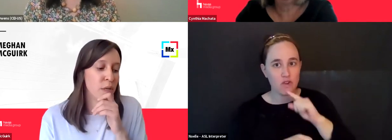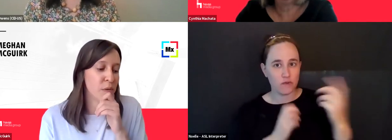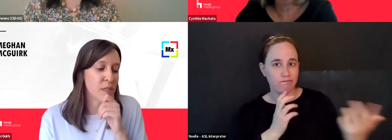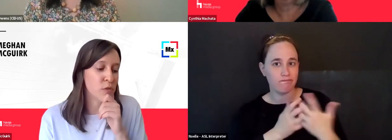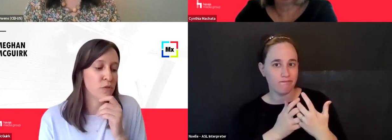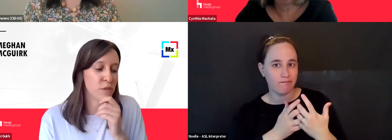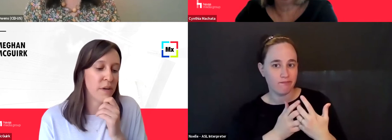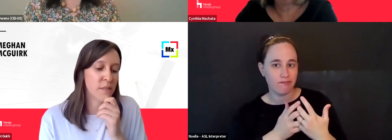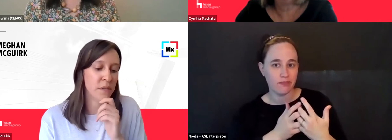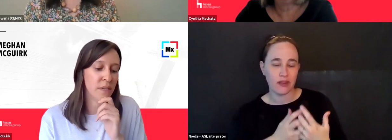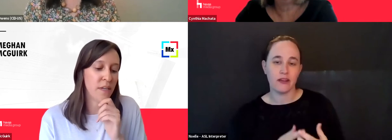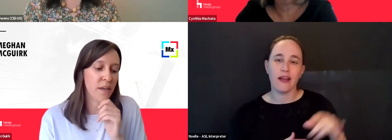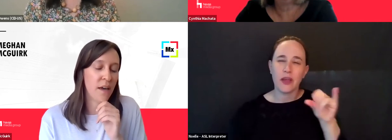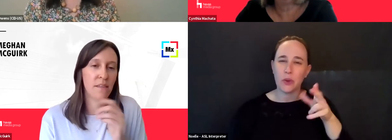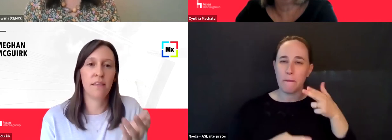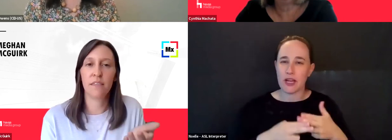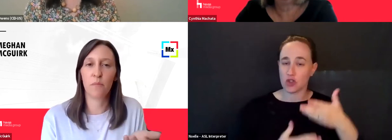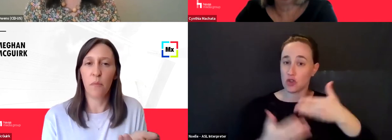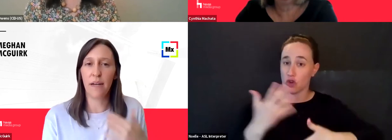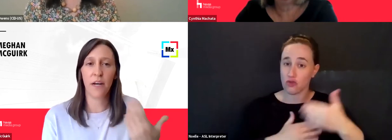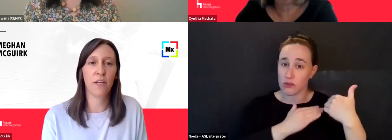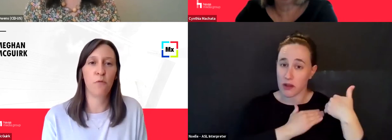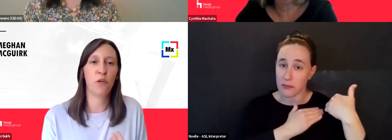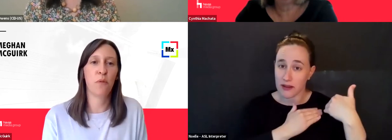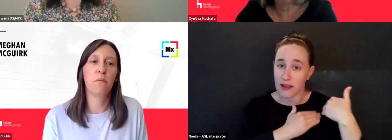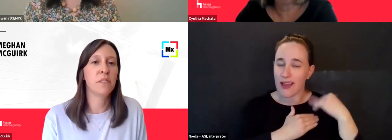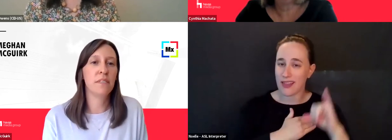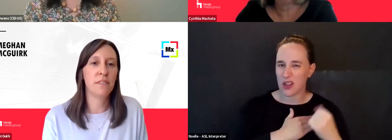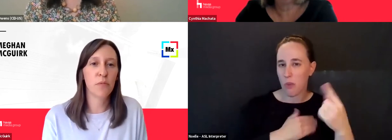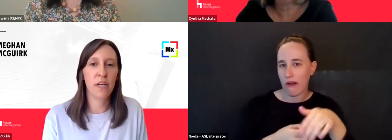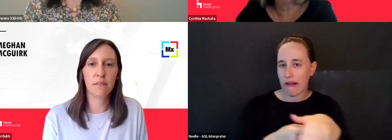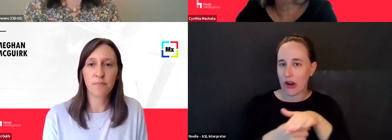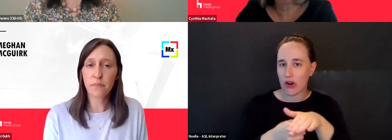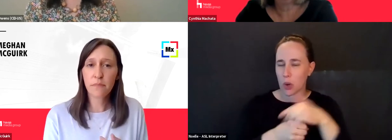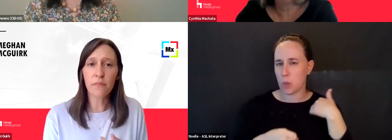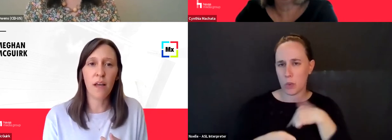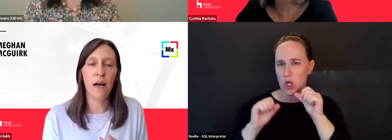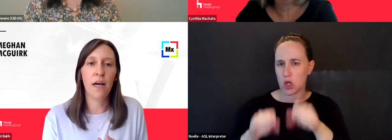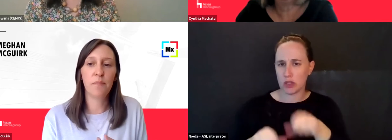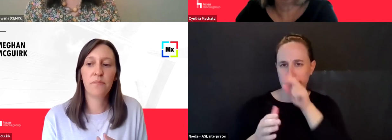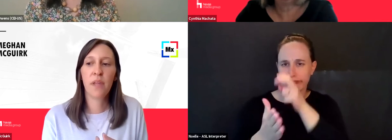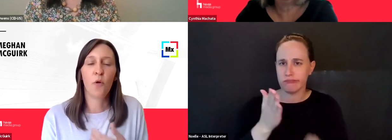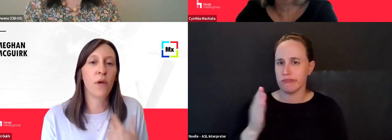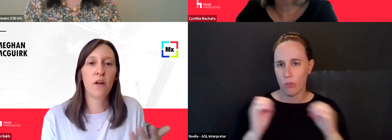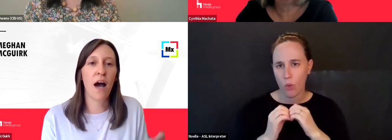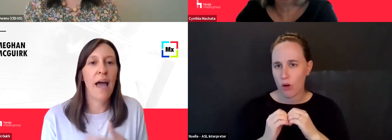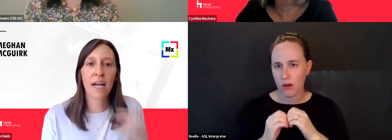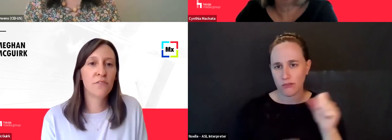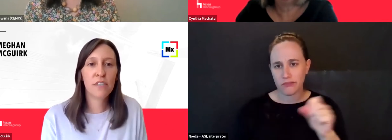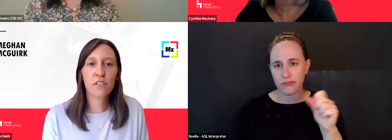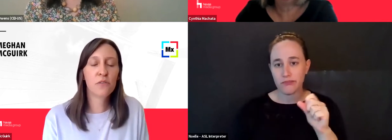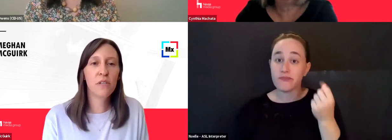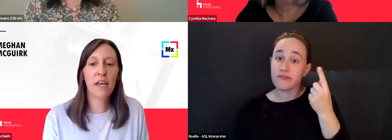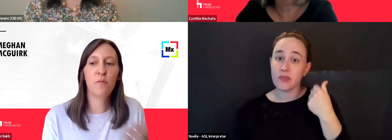going to what you said with like social responsibility, I think that's an area that we can probably dig deeper in. Um, we are not